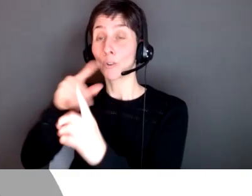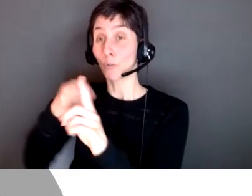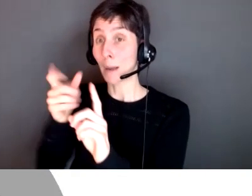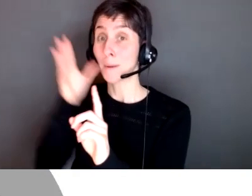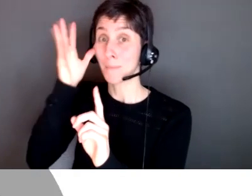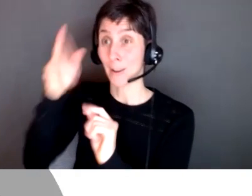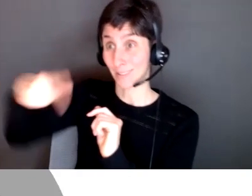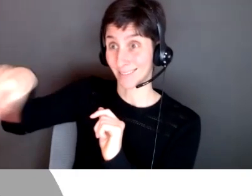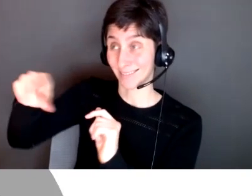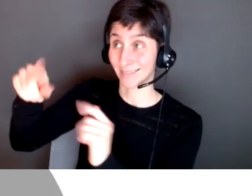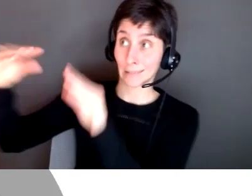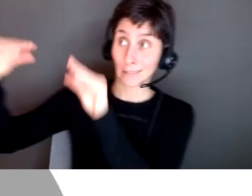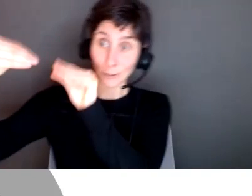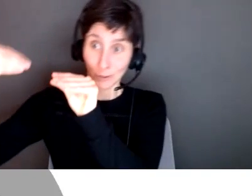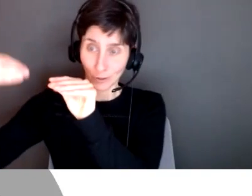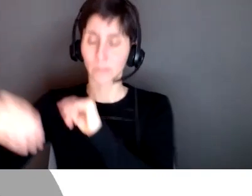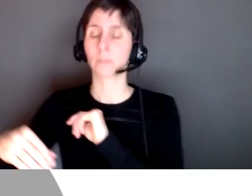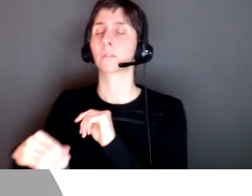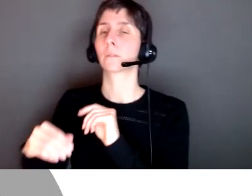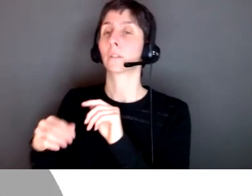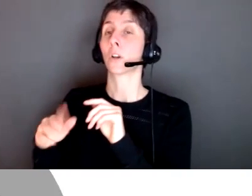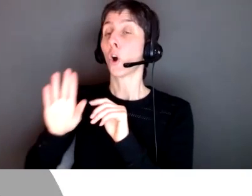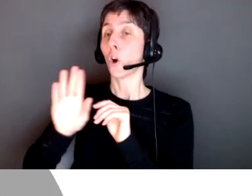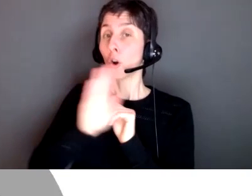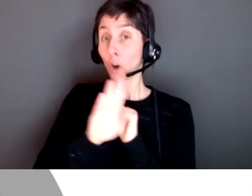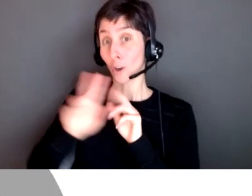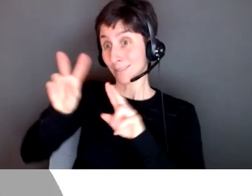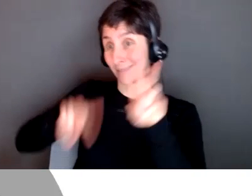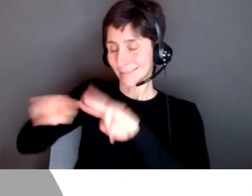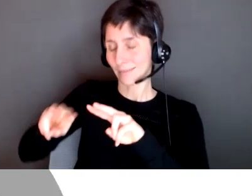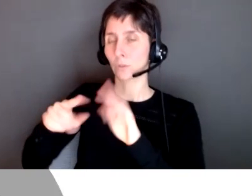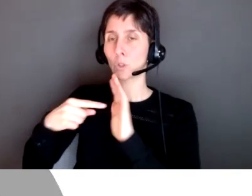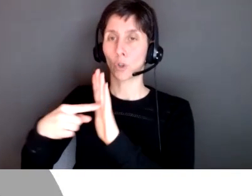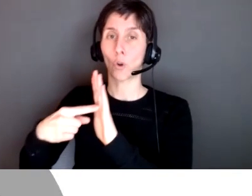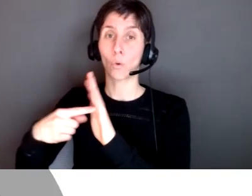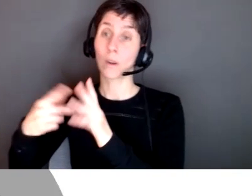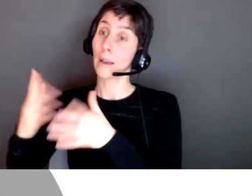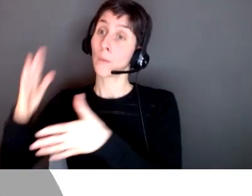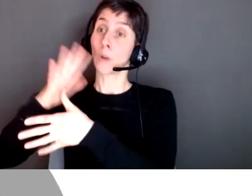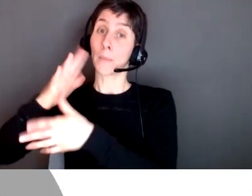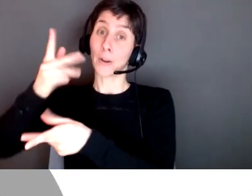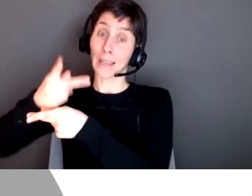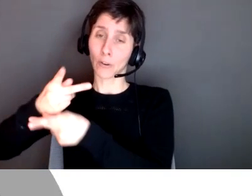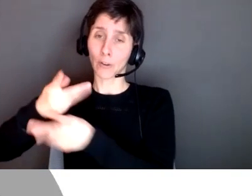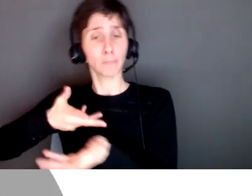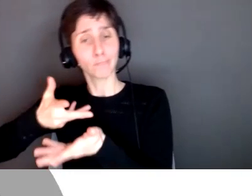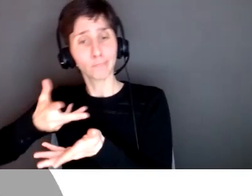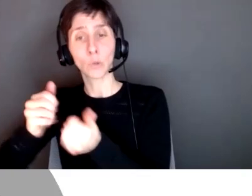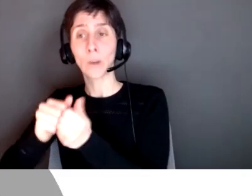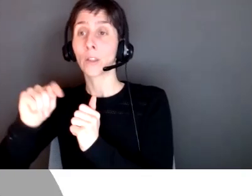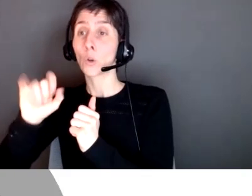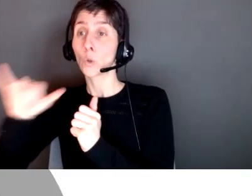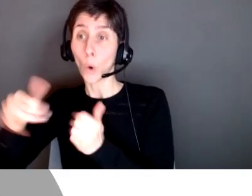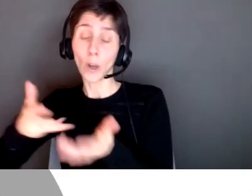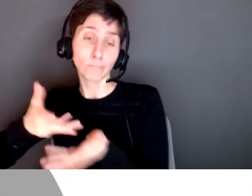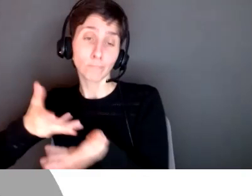making and end on the tips we in of the things that who are in theio I